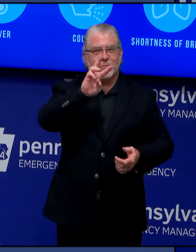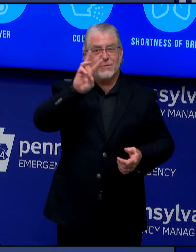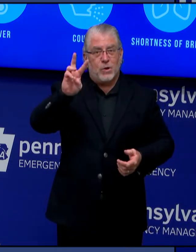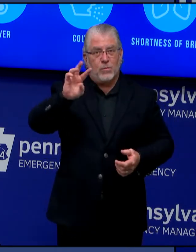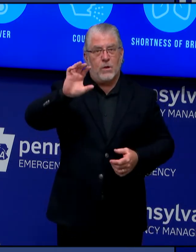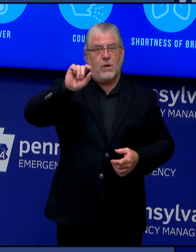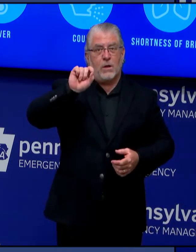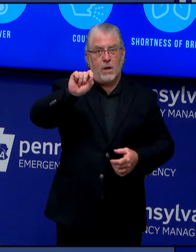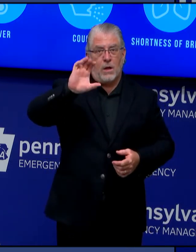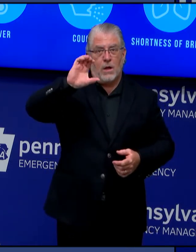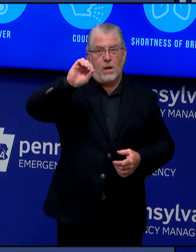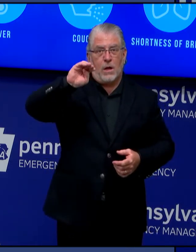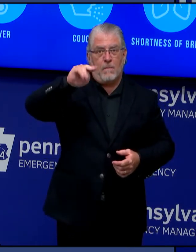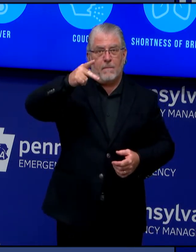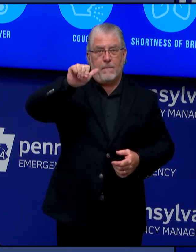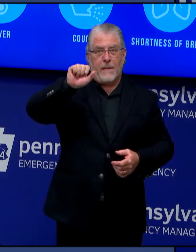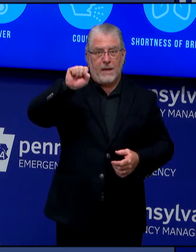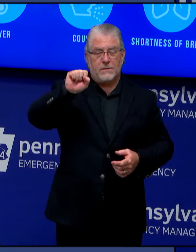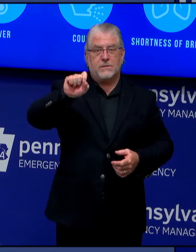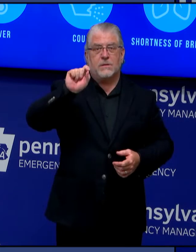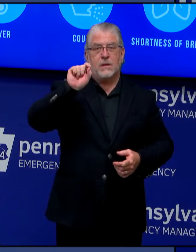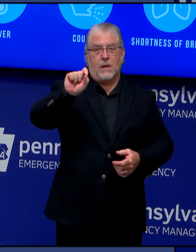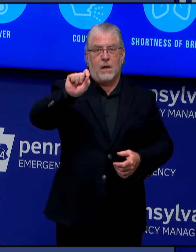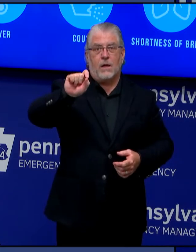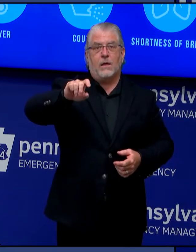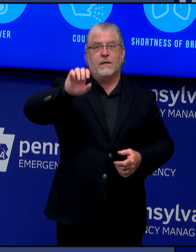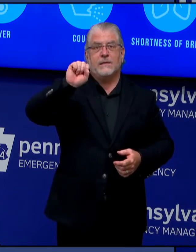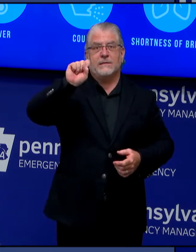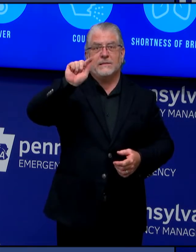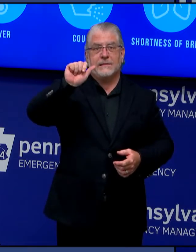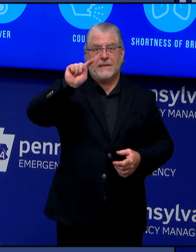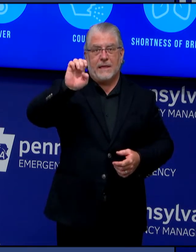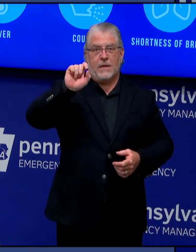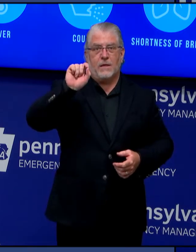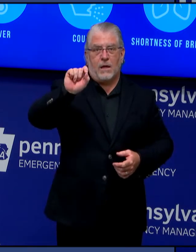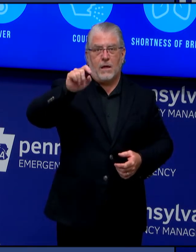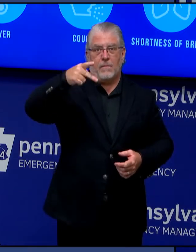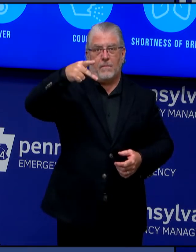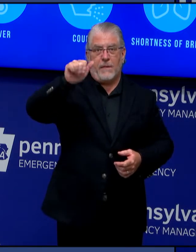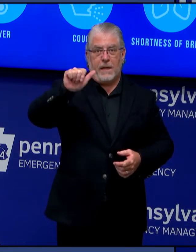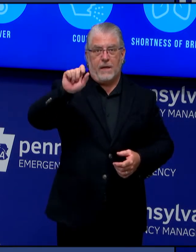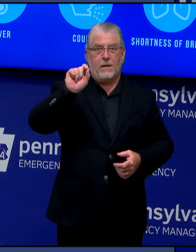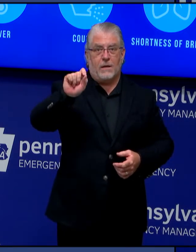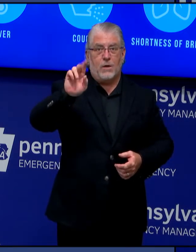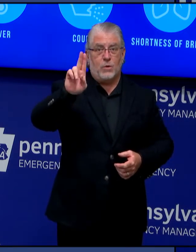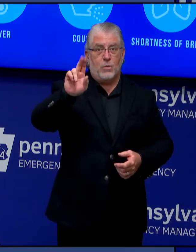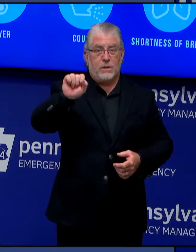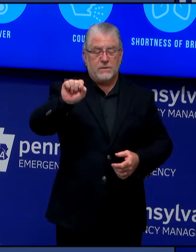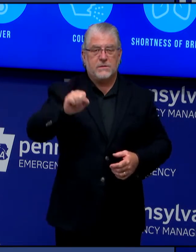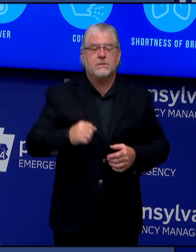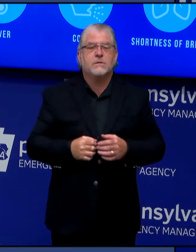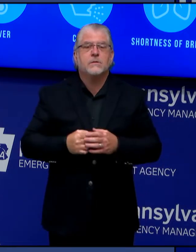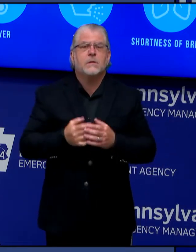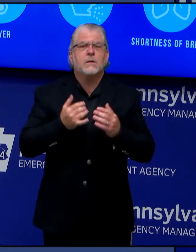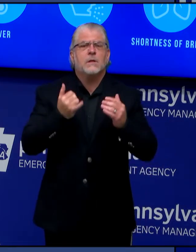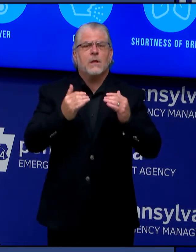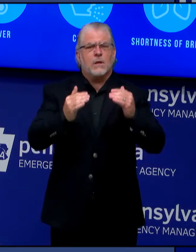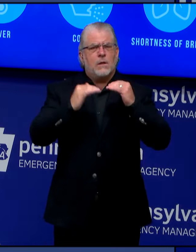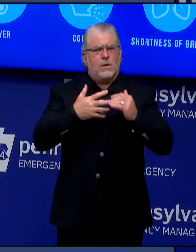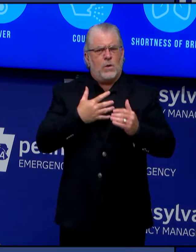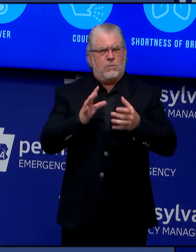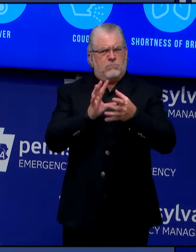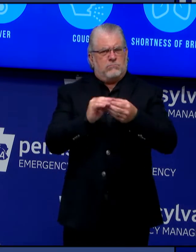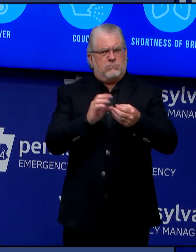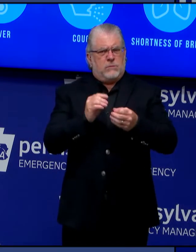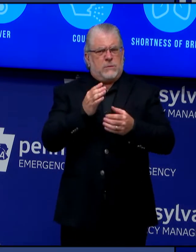.pa.us. Now I want to talk briefly about some of the temporary programs we've developed with